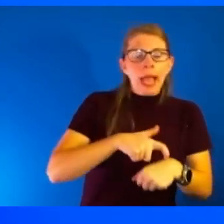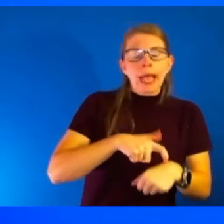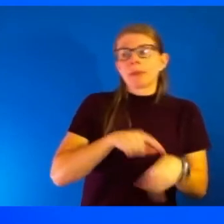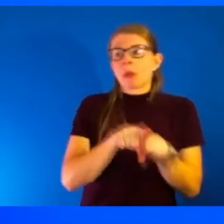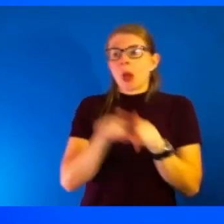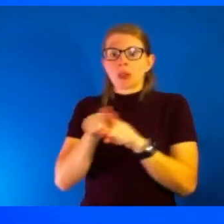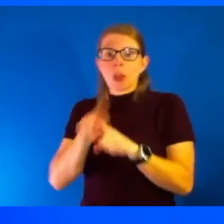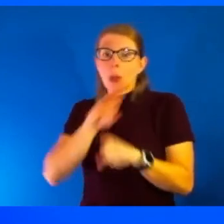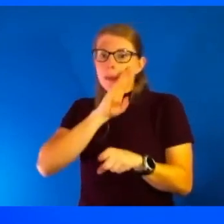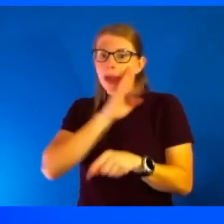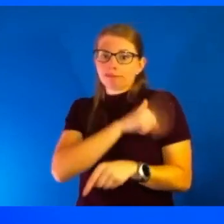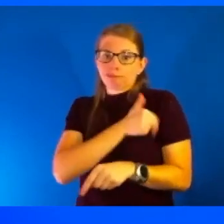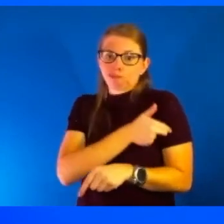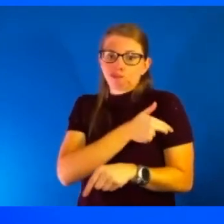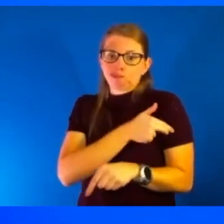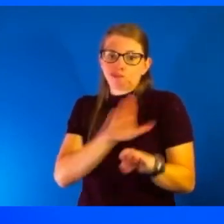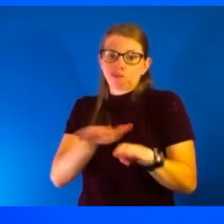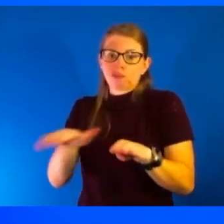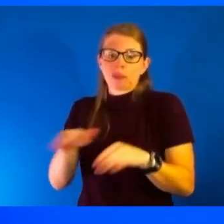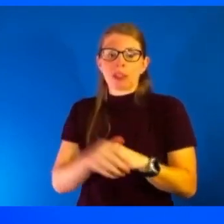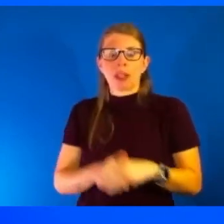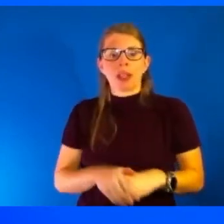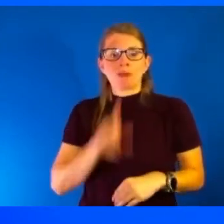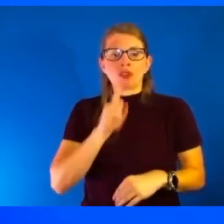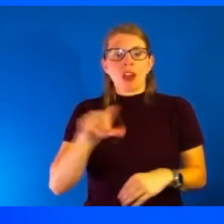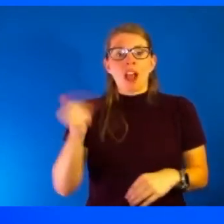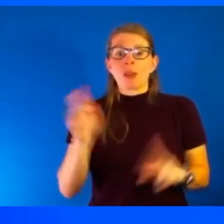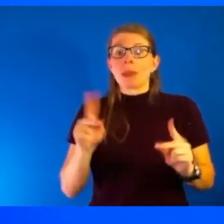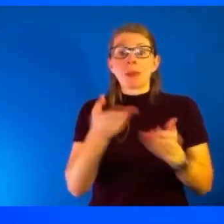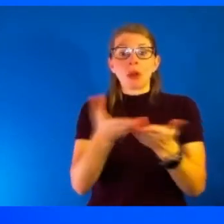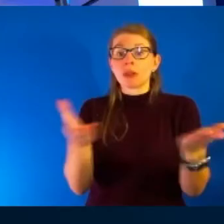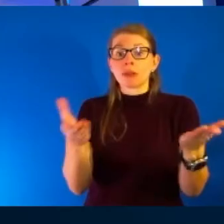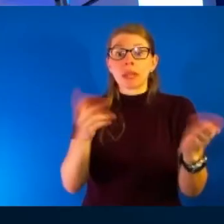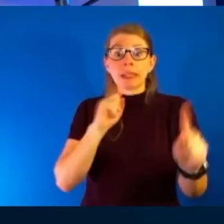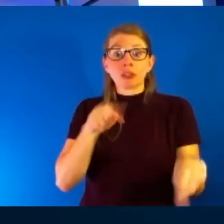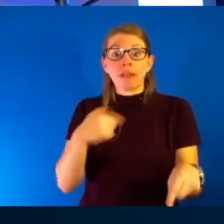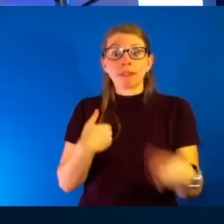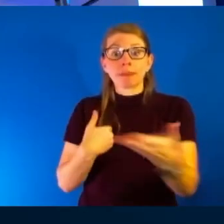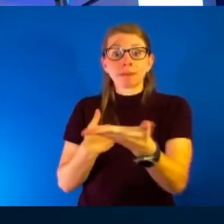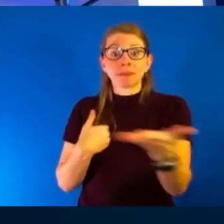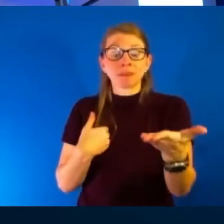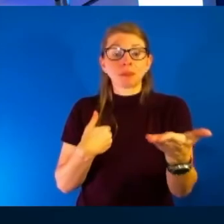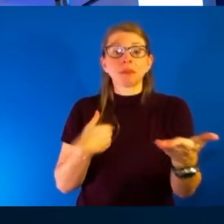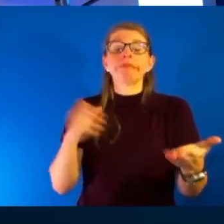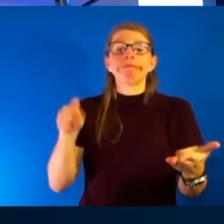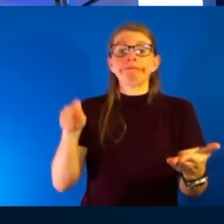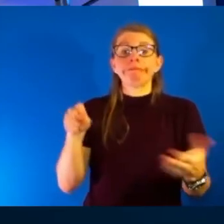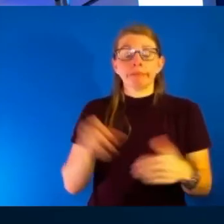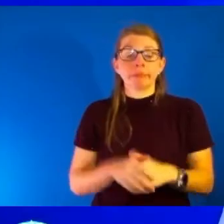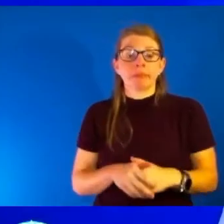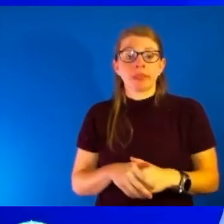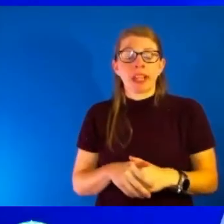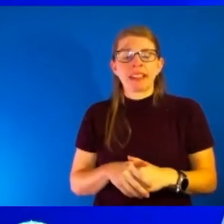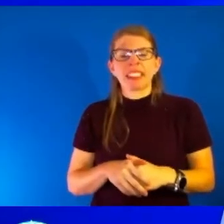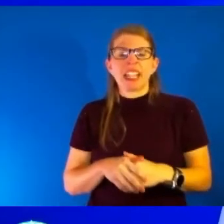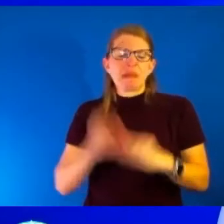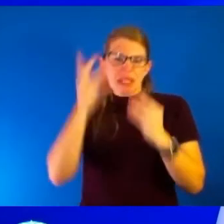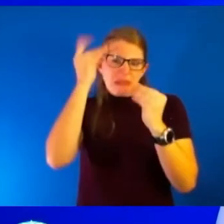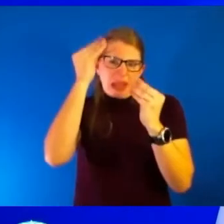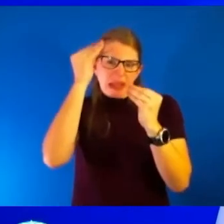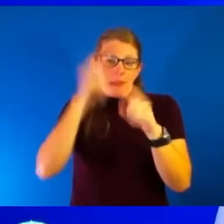But I'm sure others have a reaction to that. Yeah. Yeah, I would say again, this is purely speculation. But we know that other